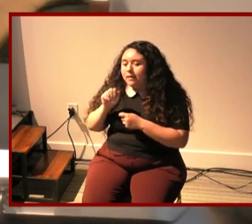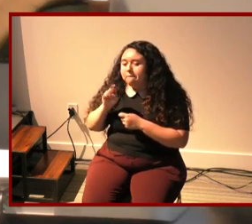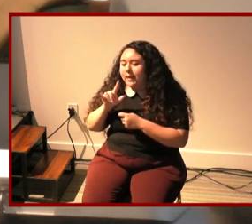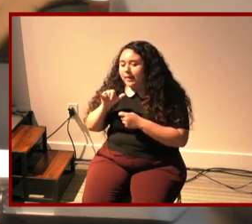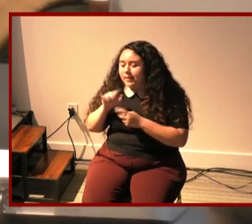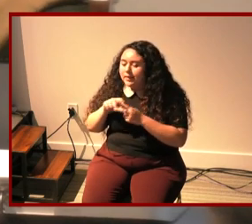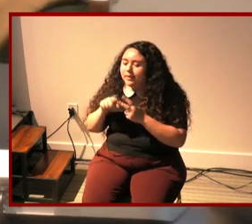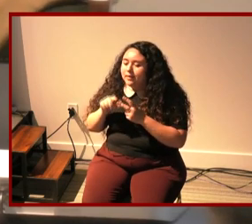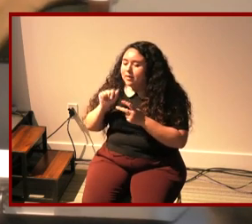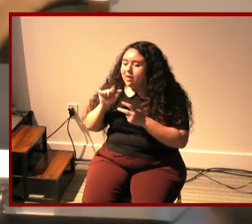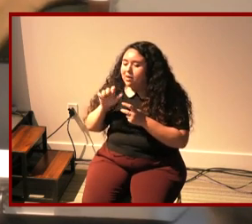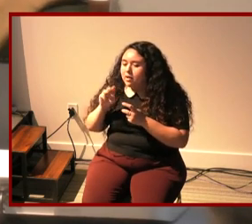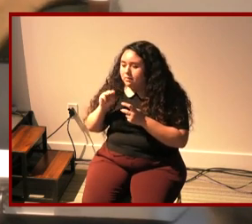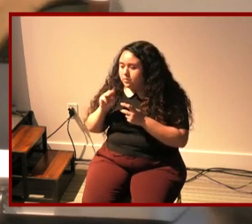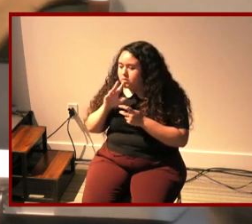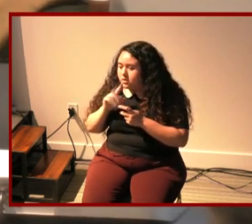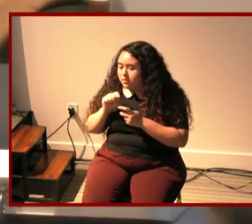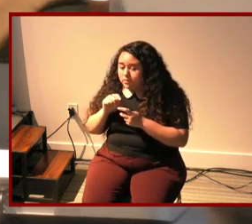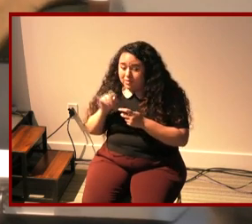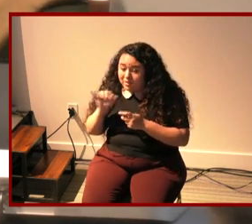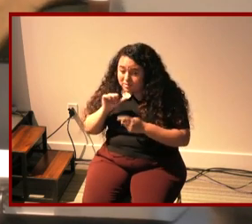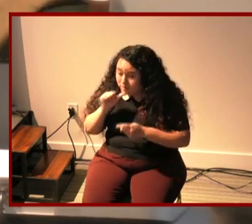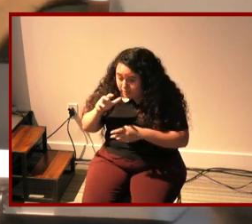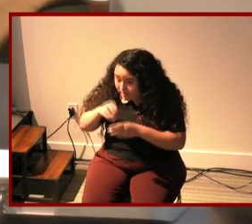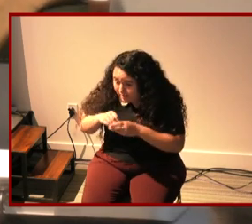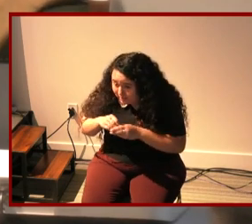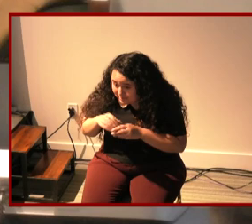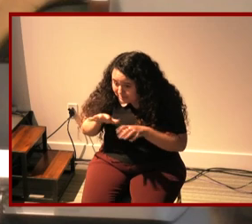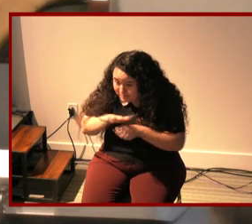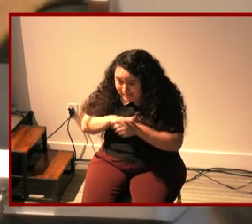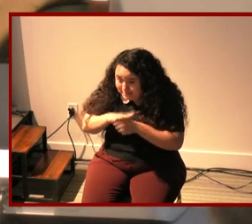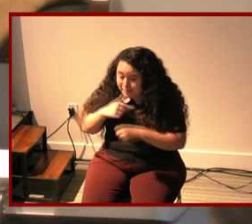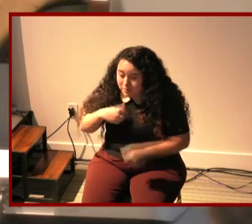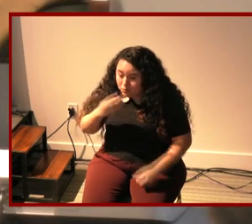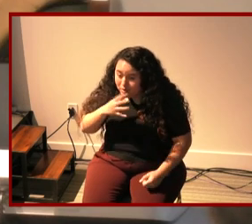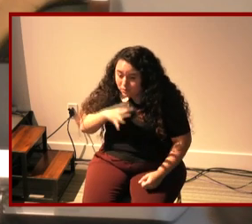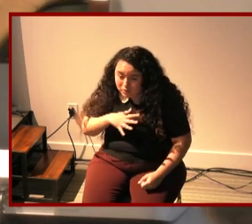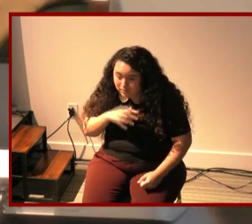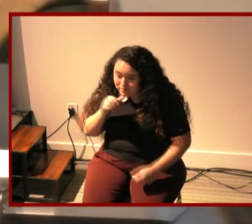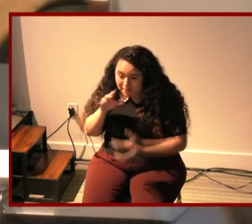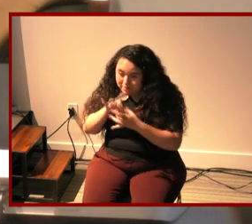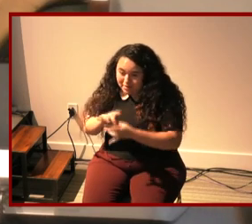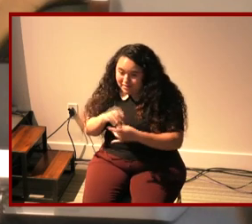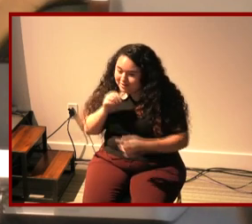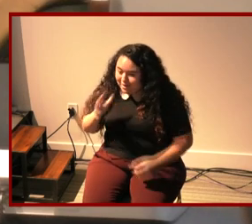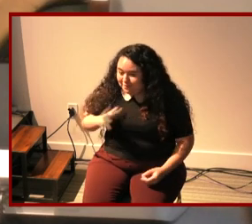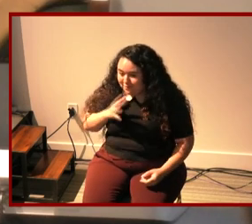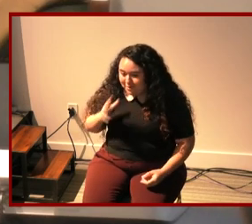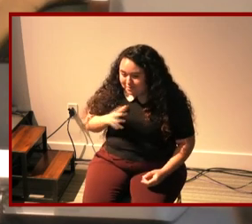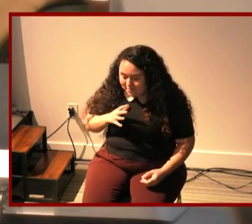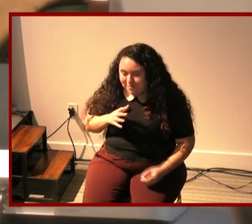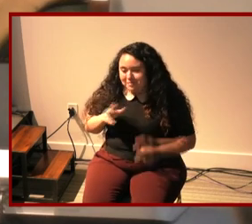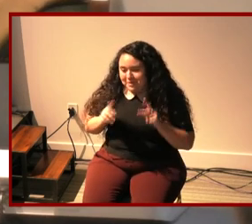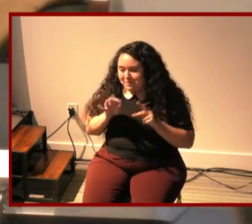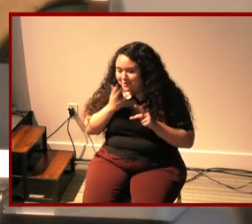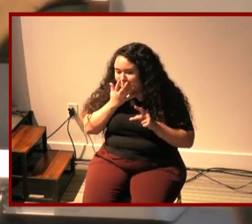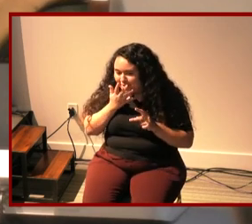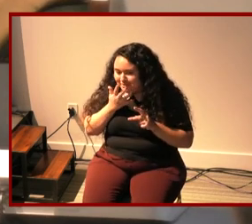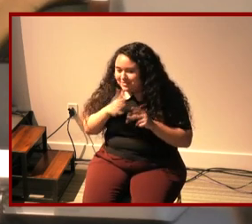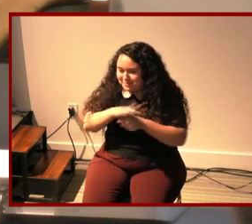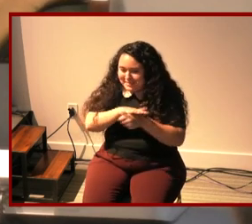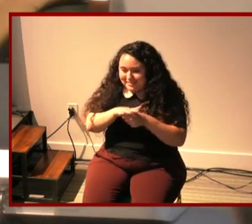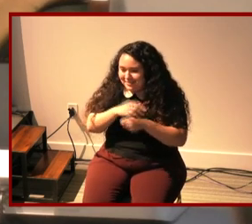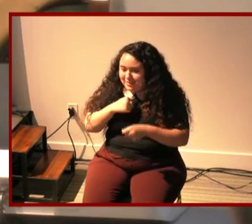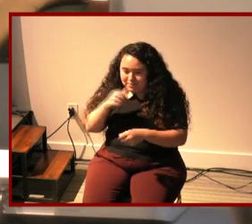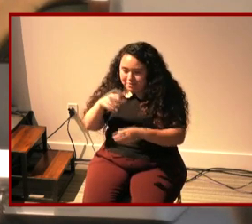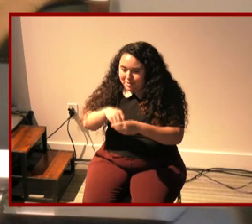about and also i'm not in a lot of those spaces i'm a white woman who doesn't belong in a lot of informal spaces where communities of color are